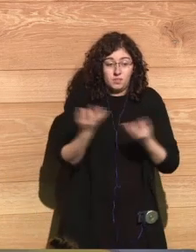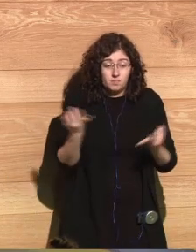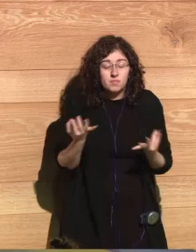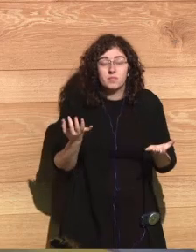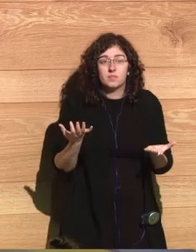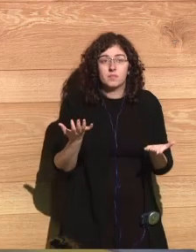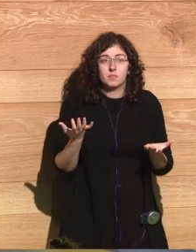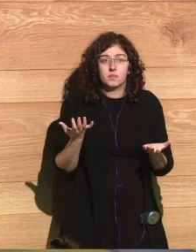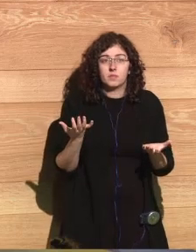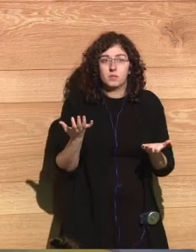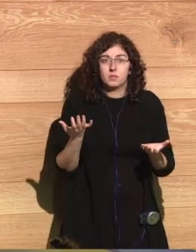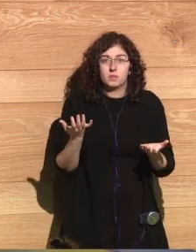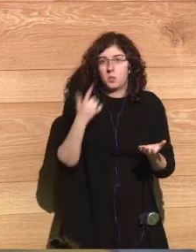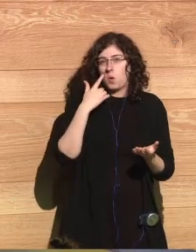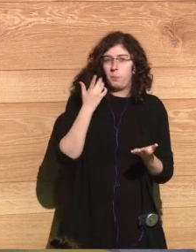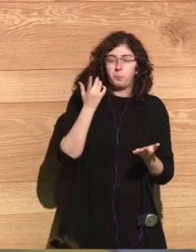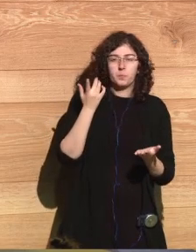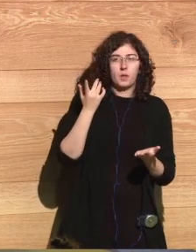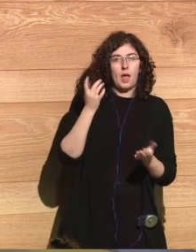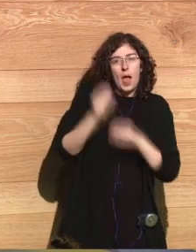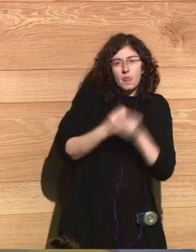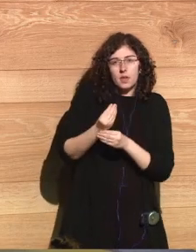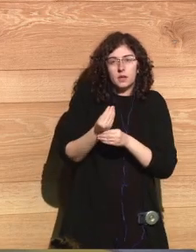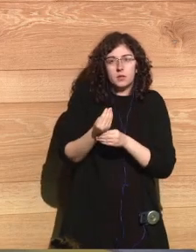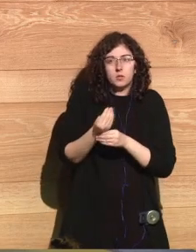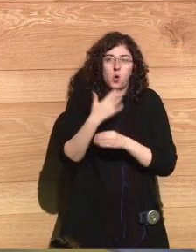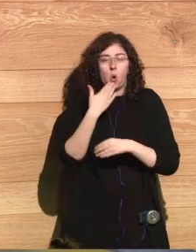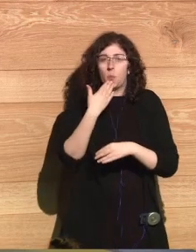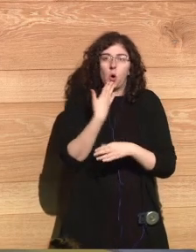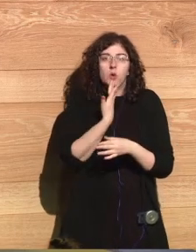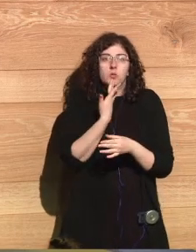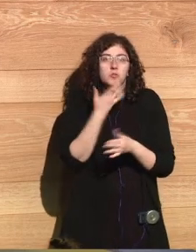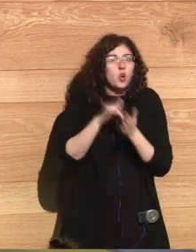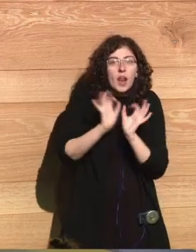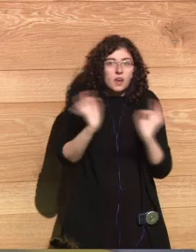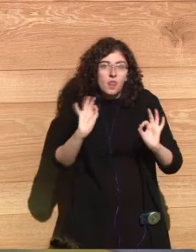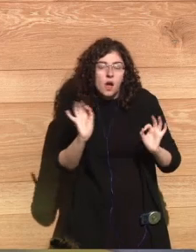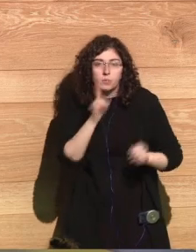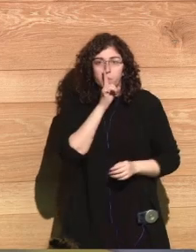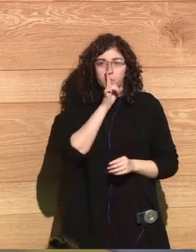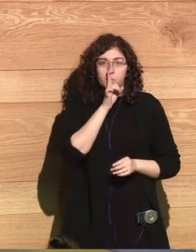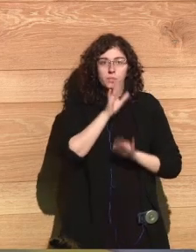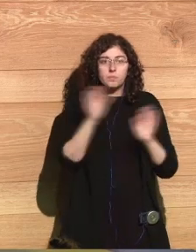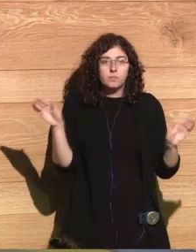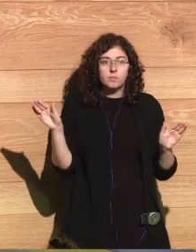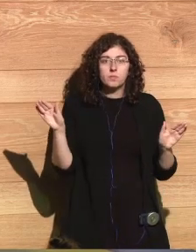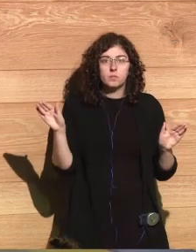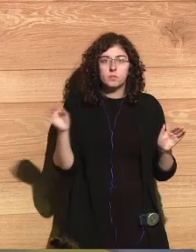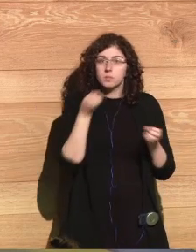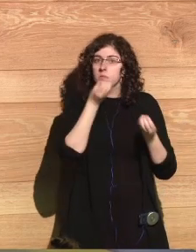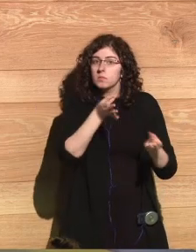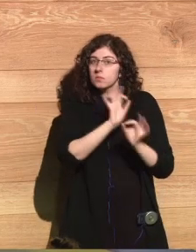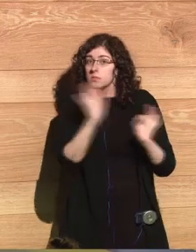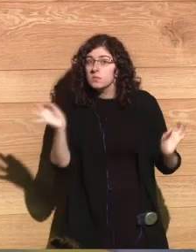and keep silent? It